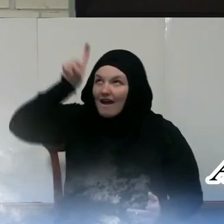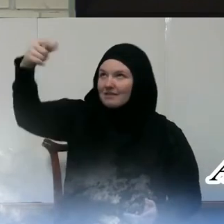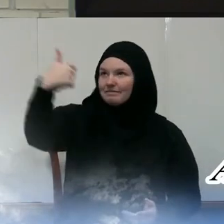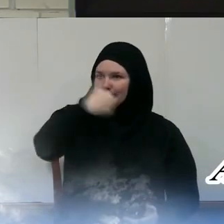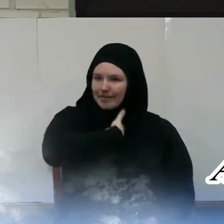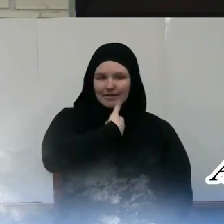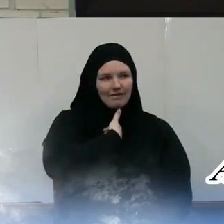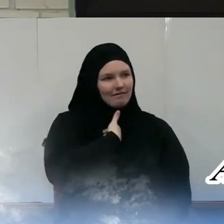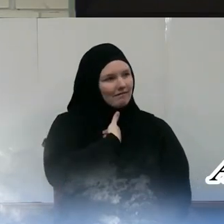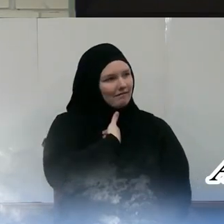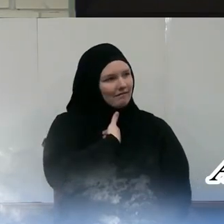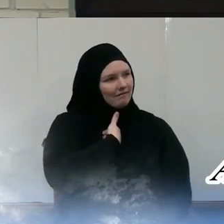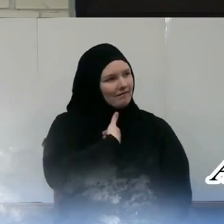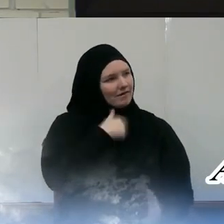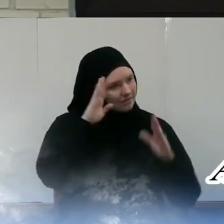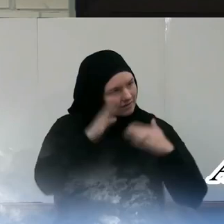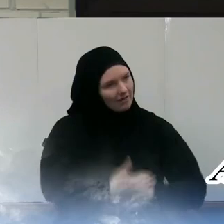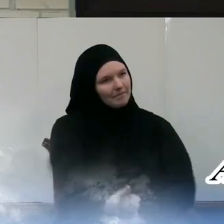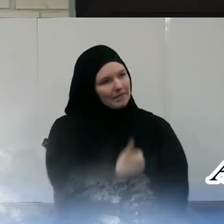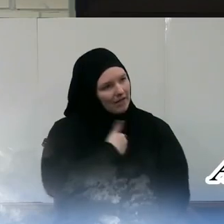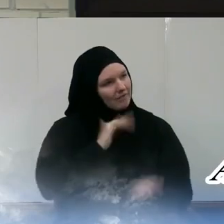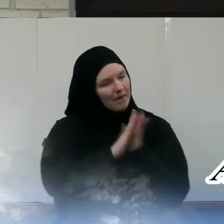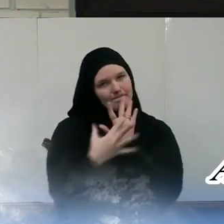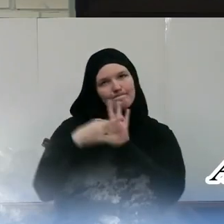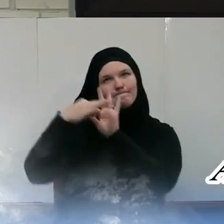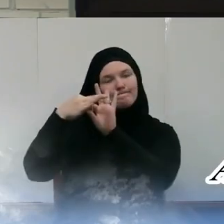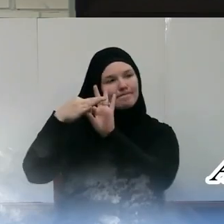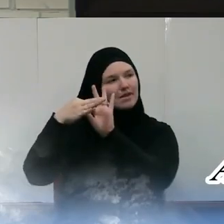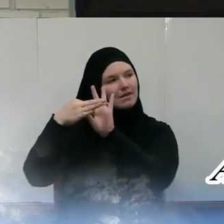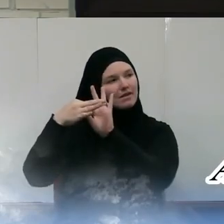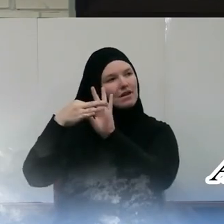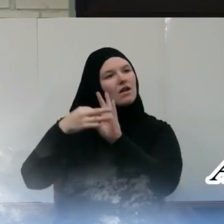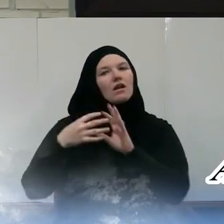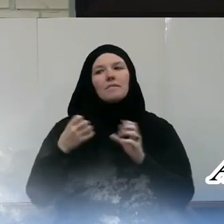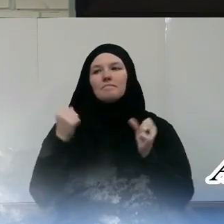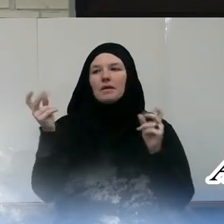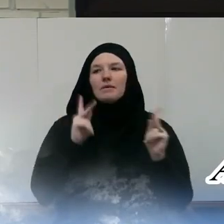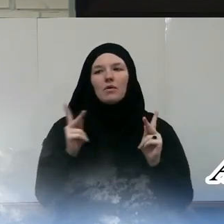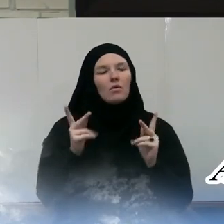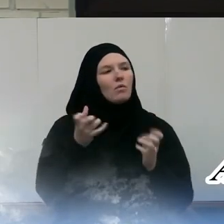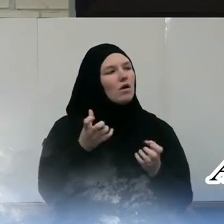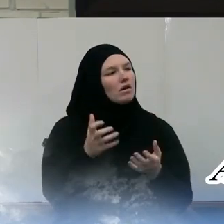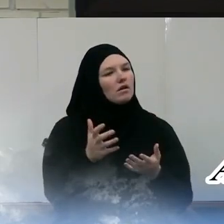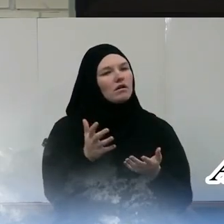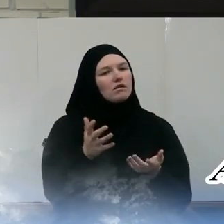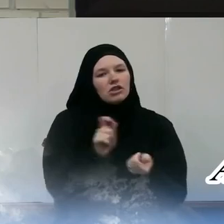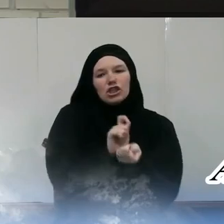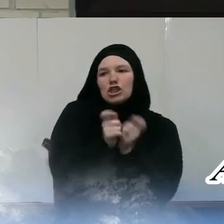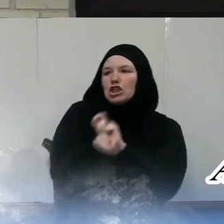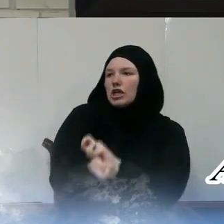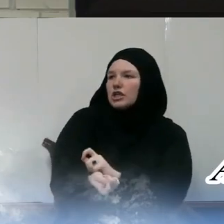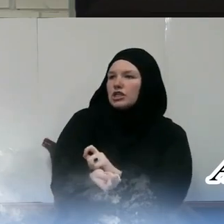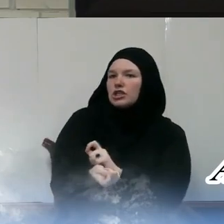said Inna hu ghafoor raheem Right? And we want to erase the part Where he says Inna rabbaka la